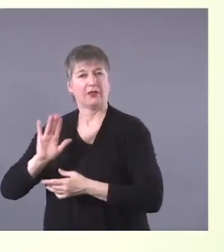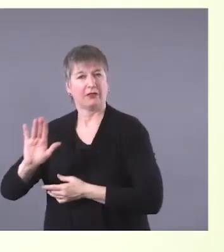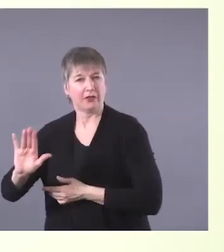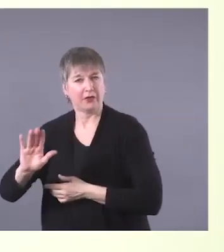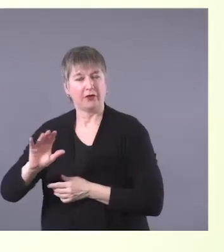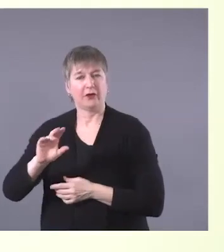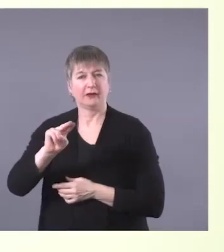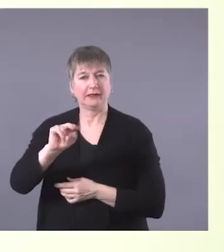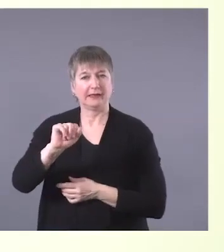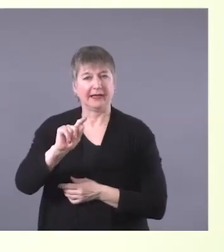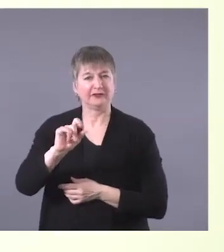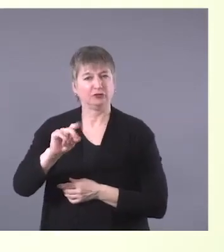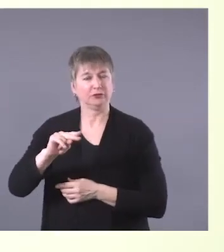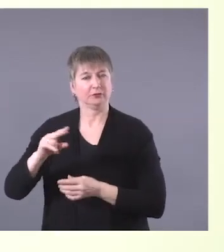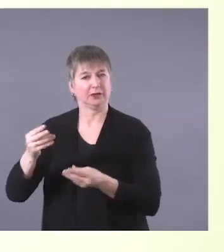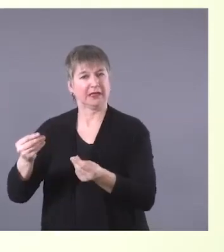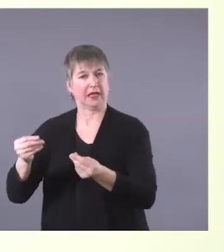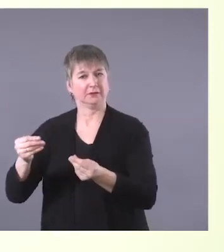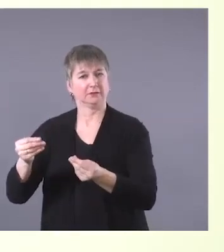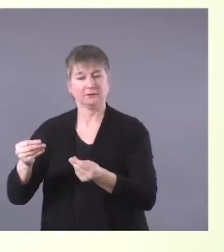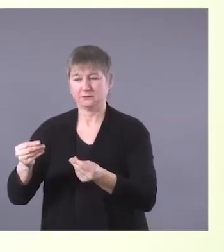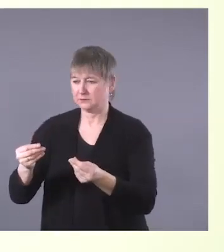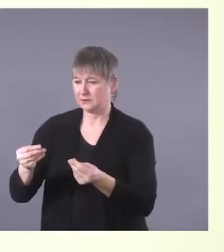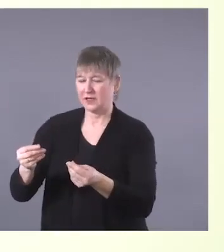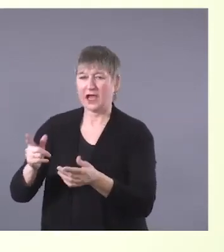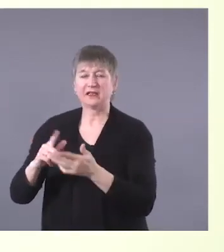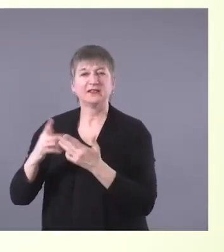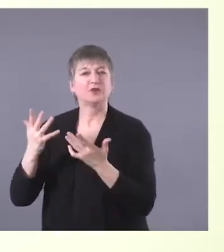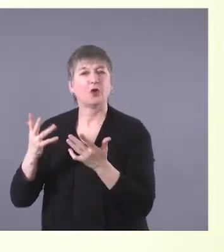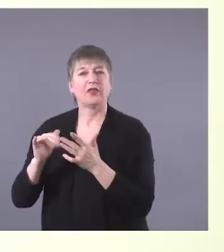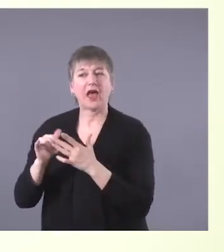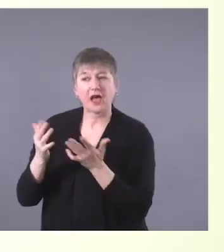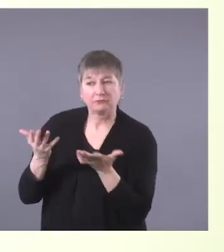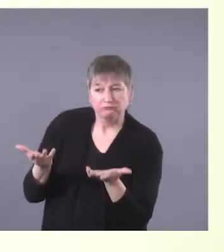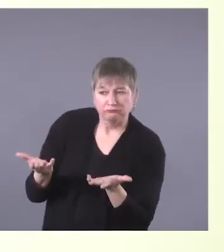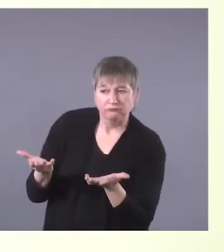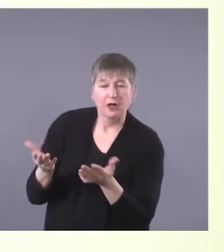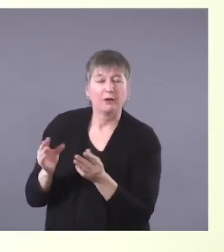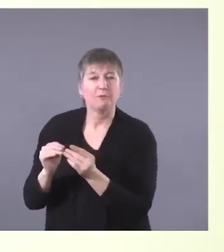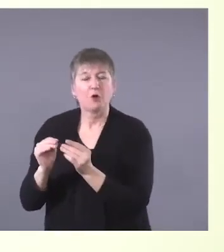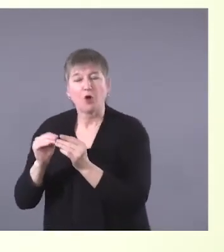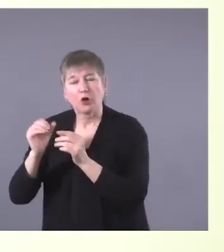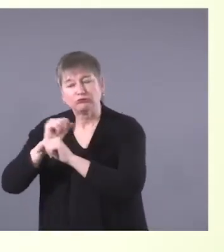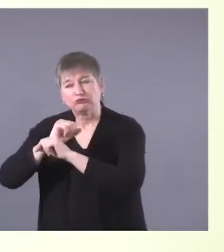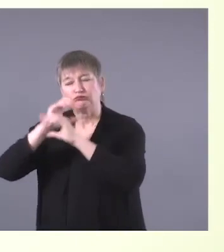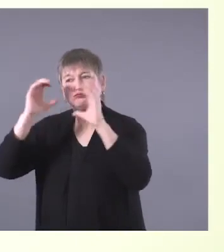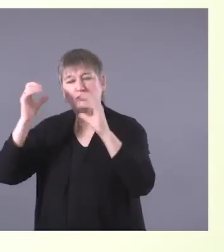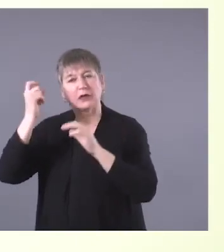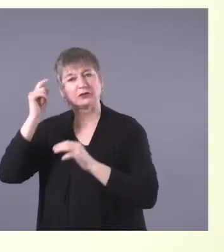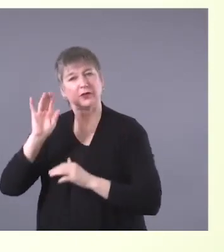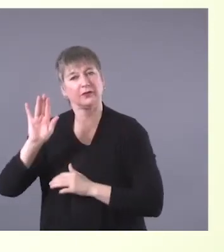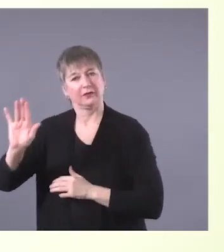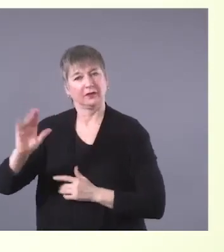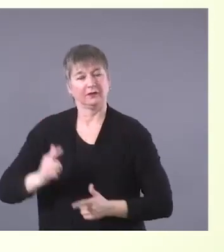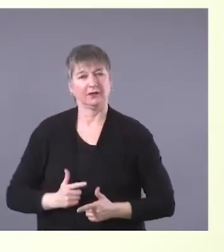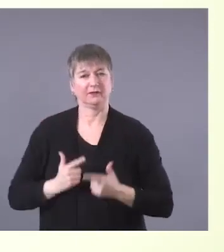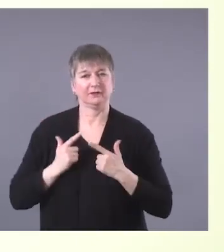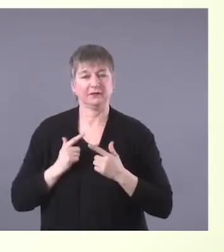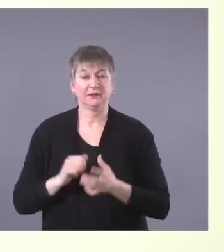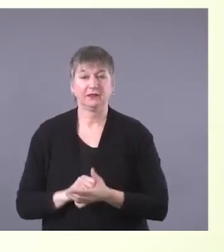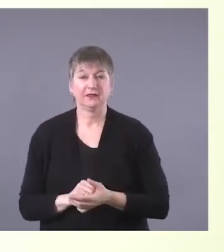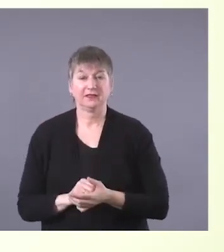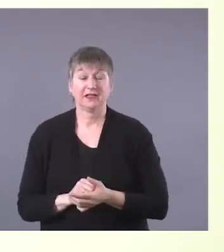opens the door to learn more about the people and provide insights into their lives. And it's really a grassroots